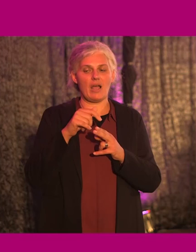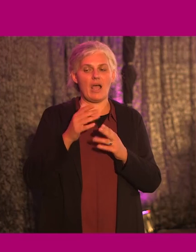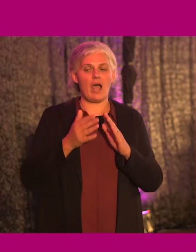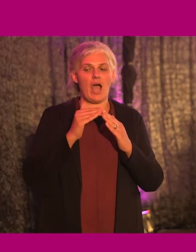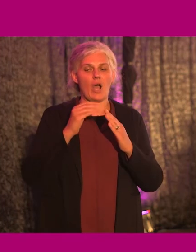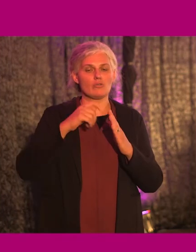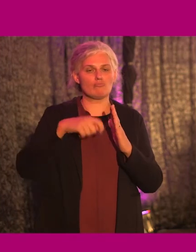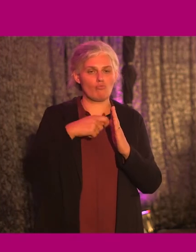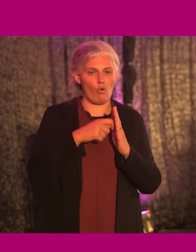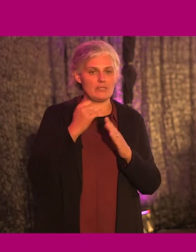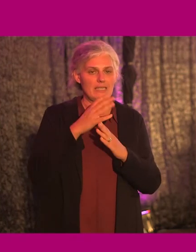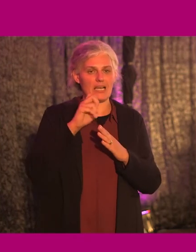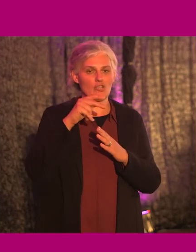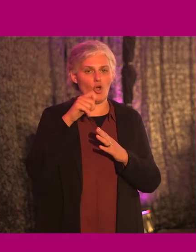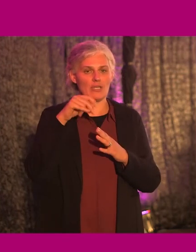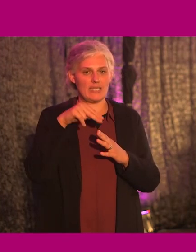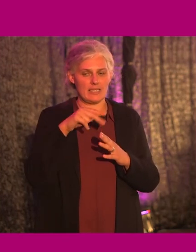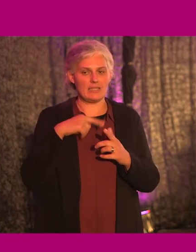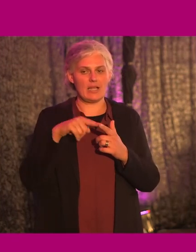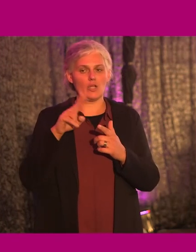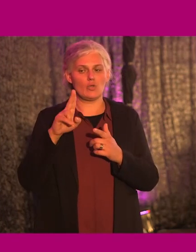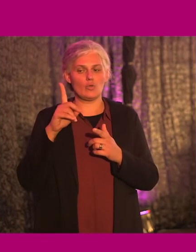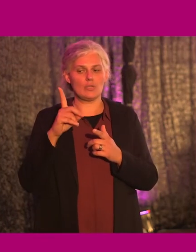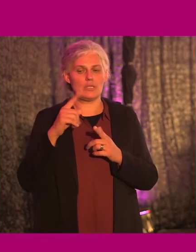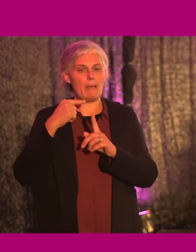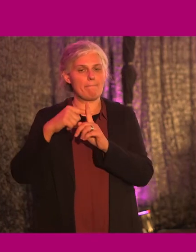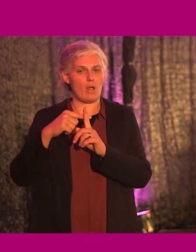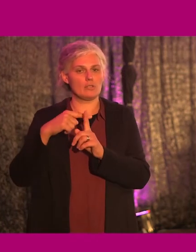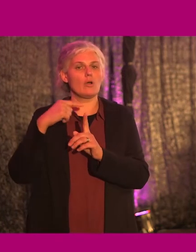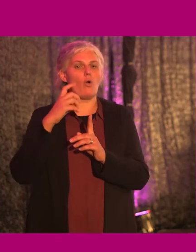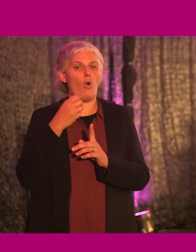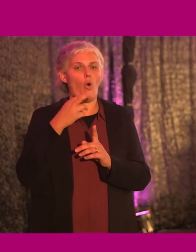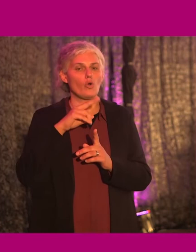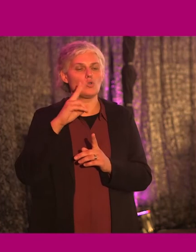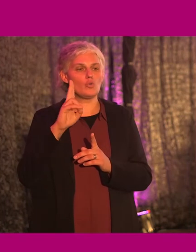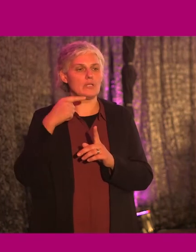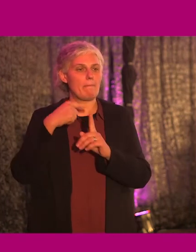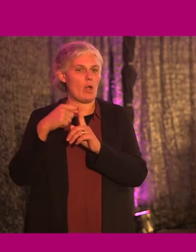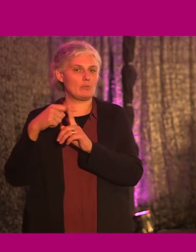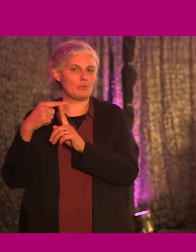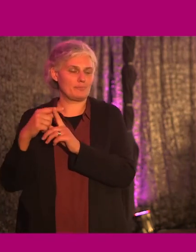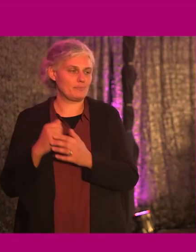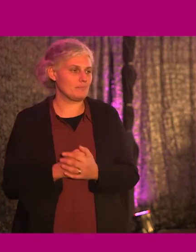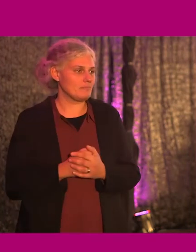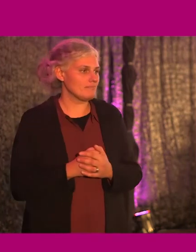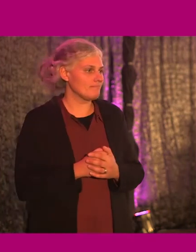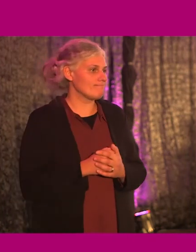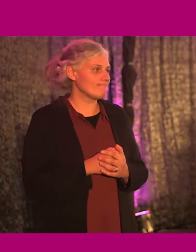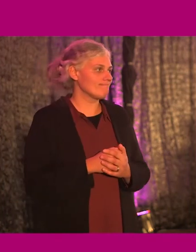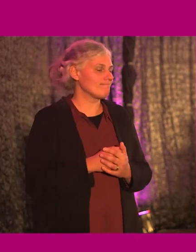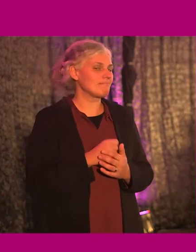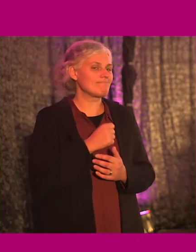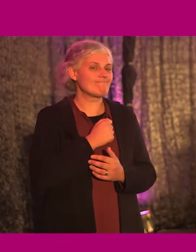is, was it UD plus or UD plus plus? Oh, I actually don't have that answer.